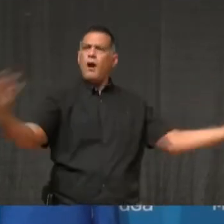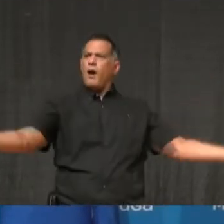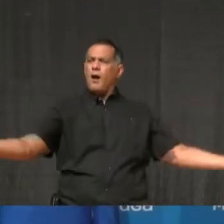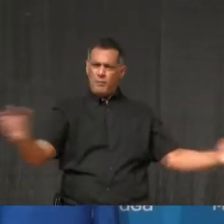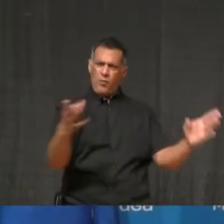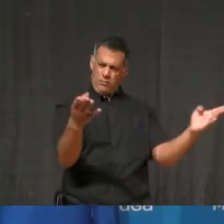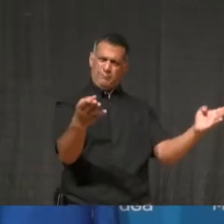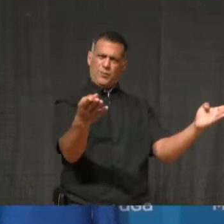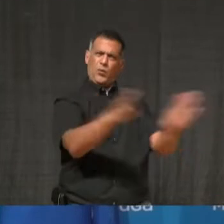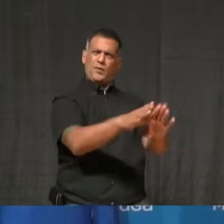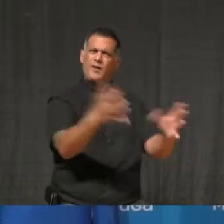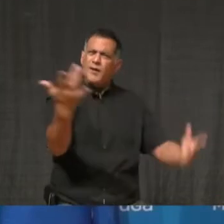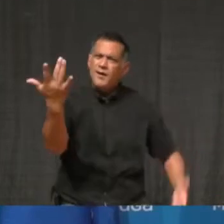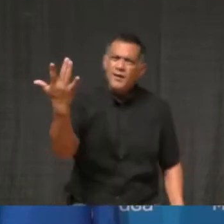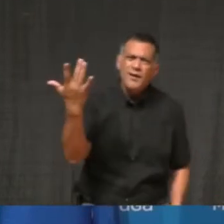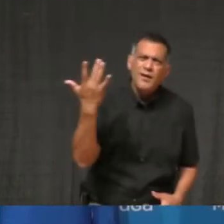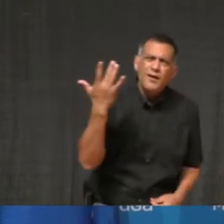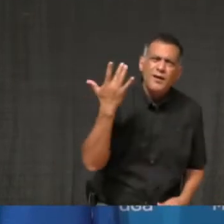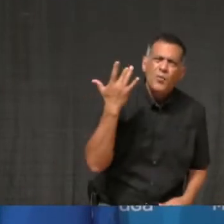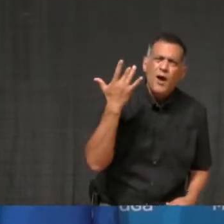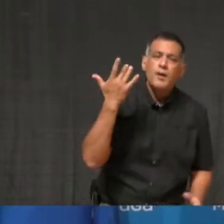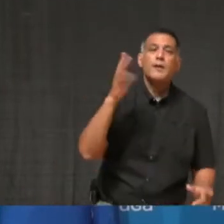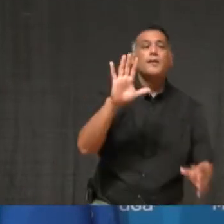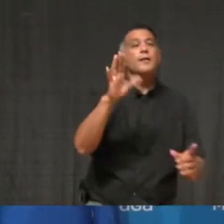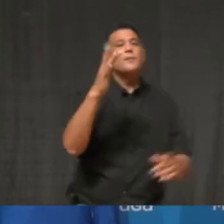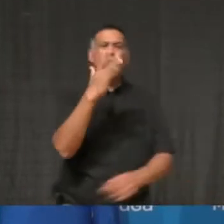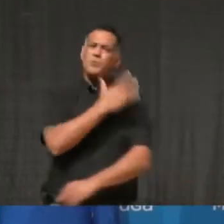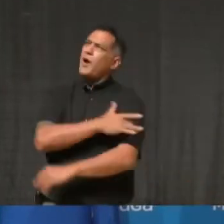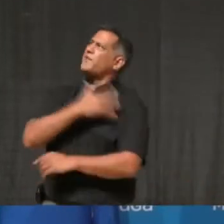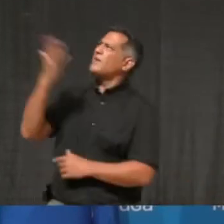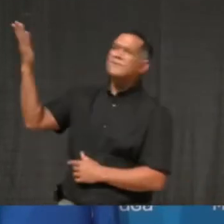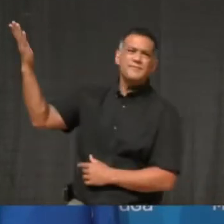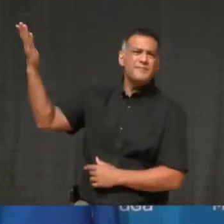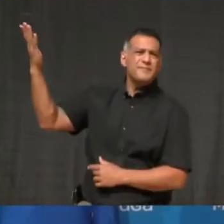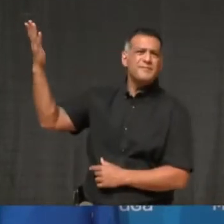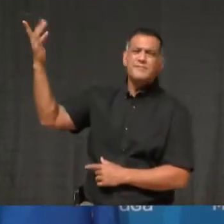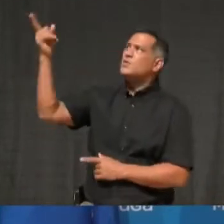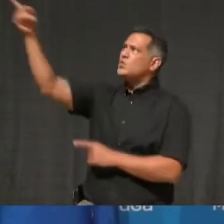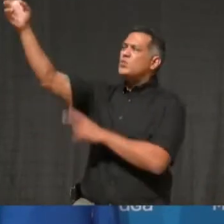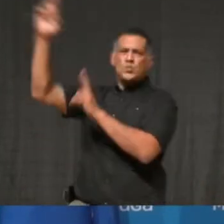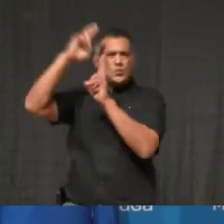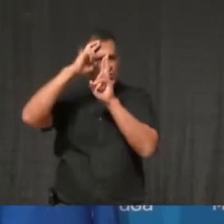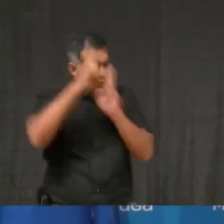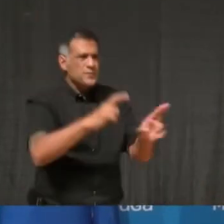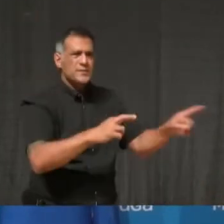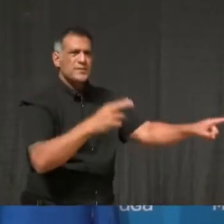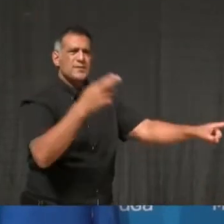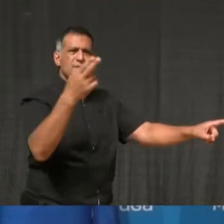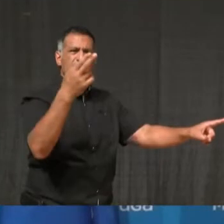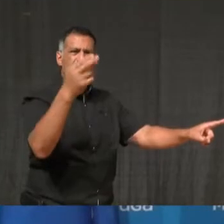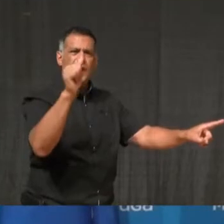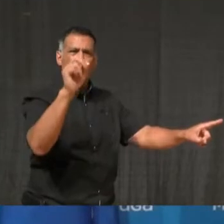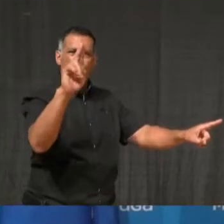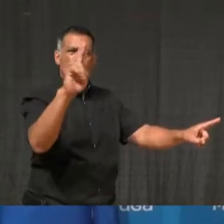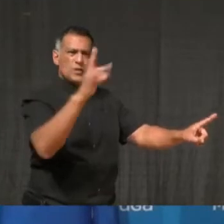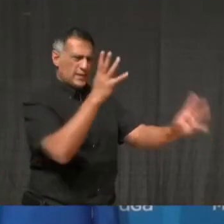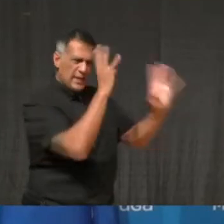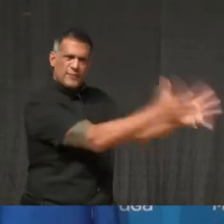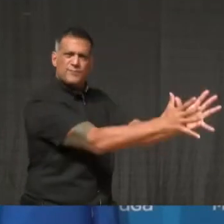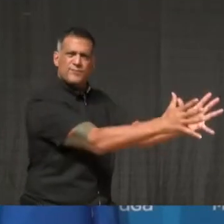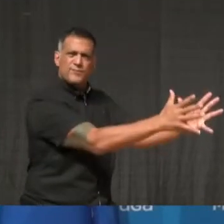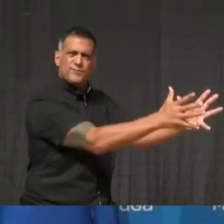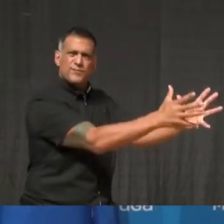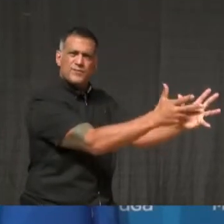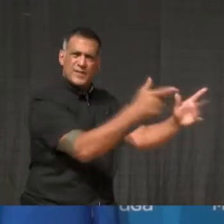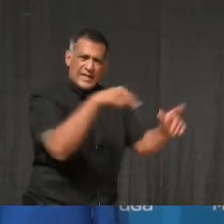responsive to Haltons call for their businesses to be kept open, whereas, you you didn't receive that same response from them? So, thank you very